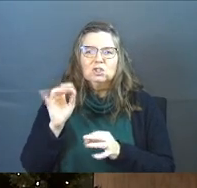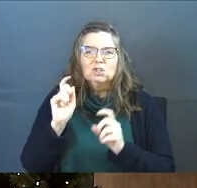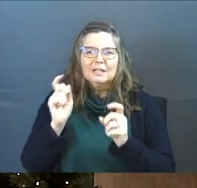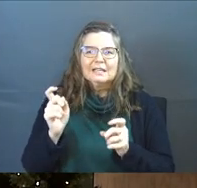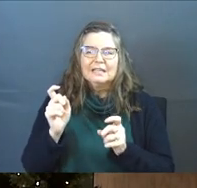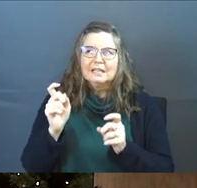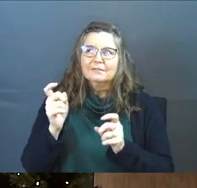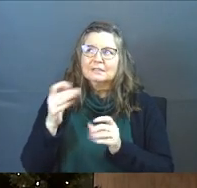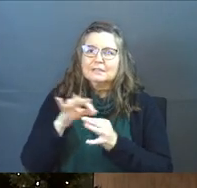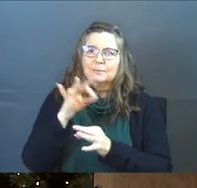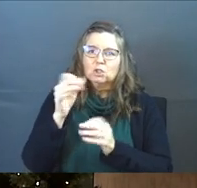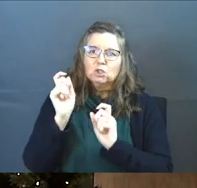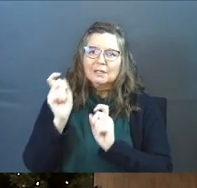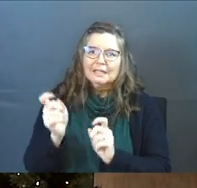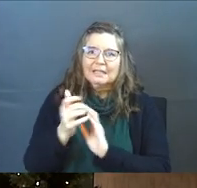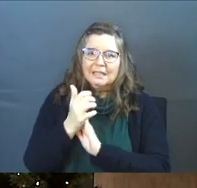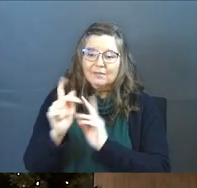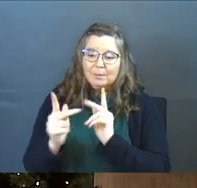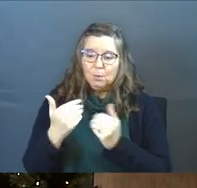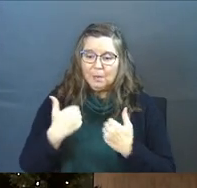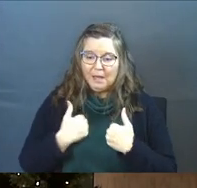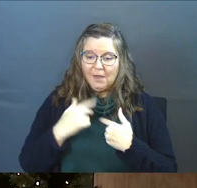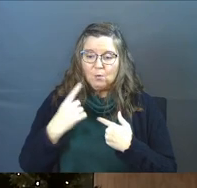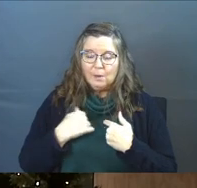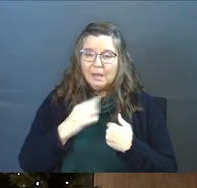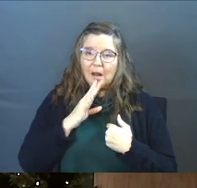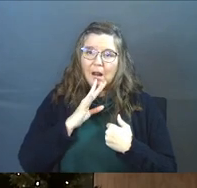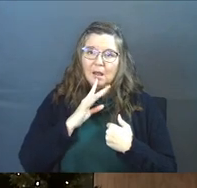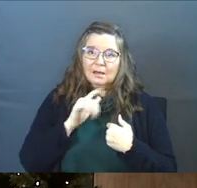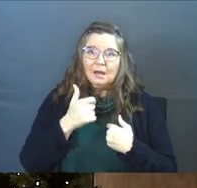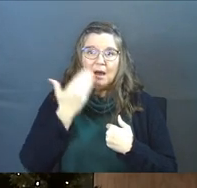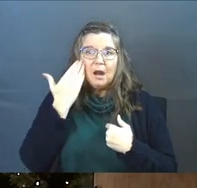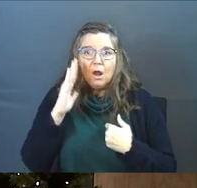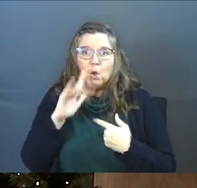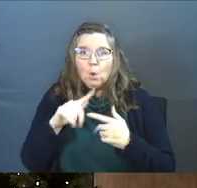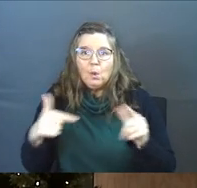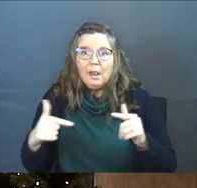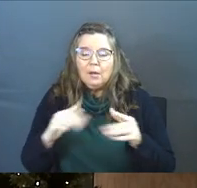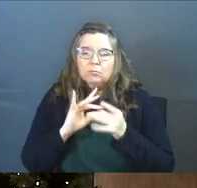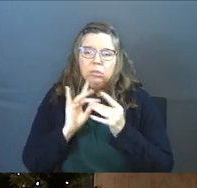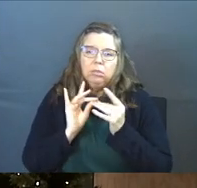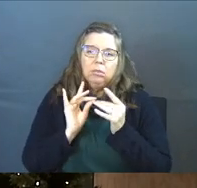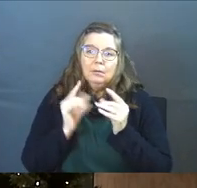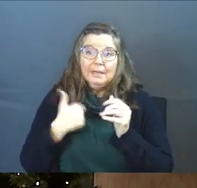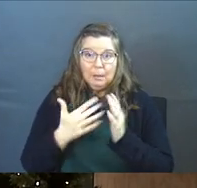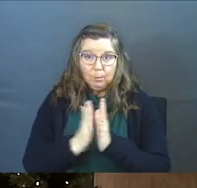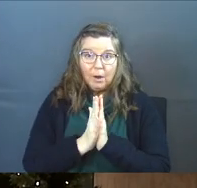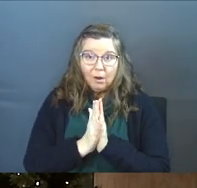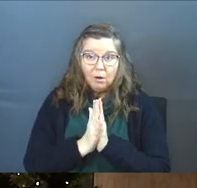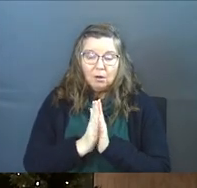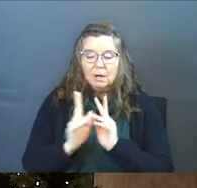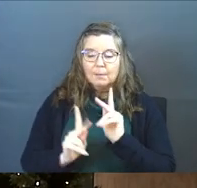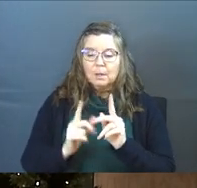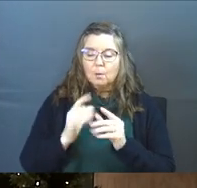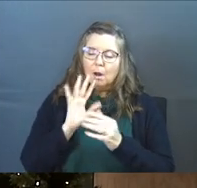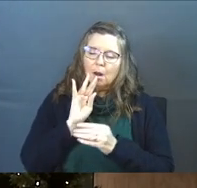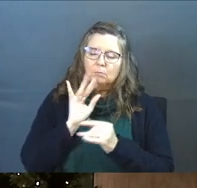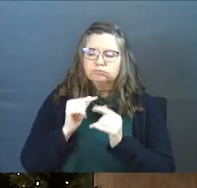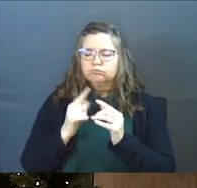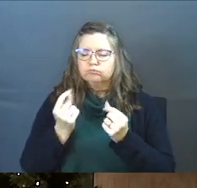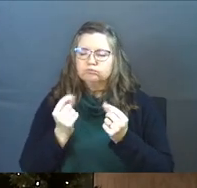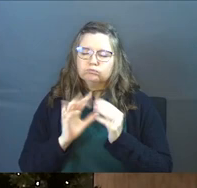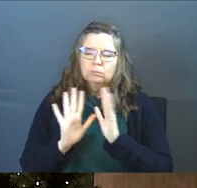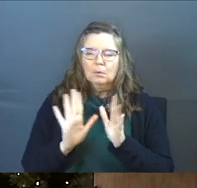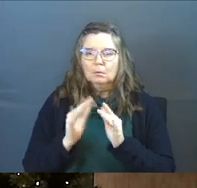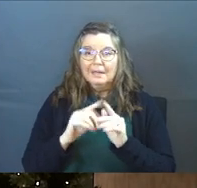It's a supernatural spiritual gift that people would have where they would speak an unknown language in prayer. Okay. And people were doing that